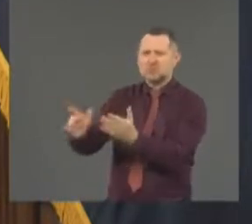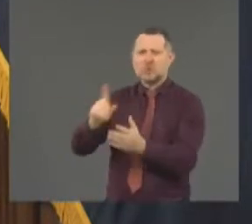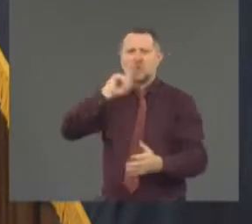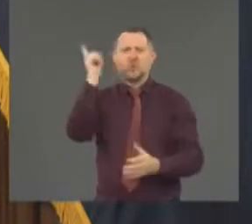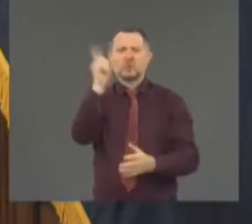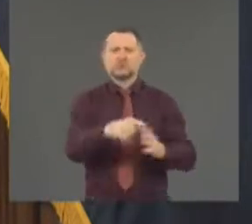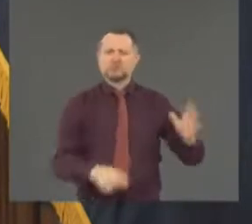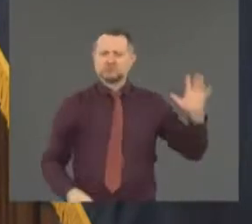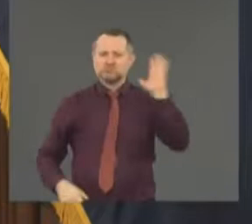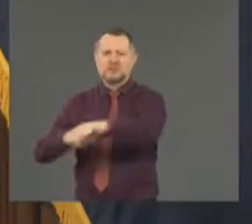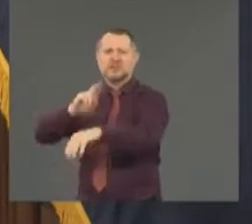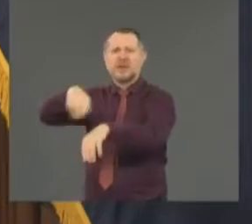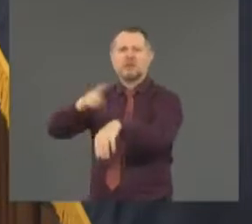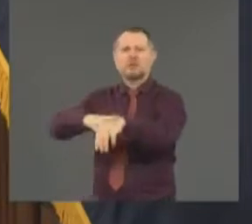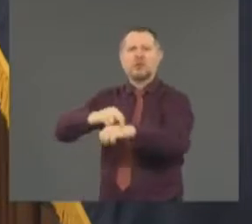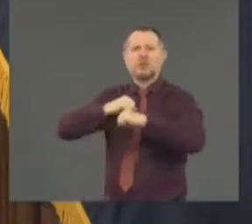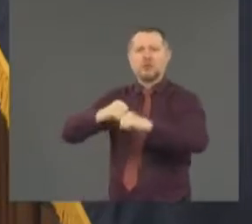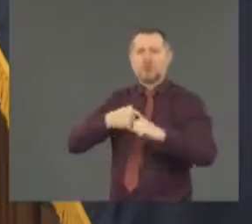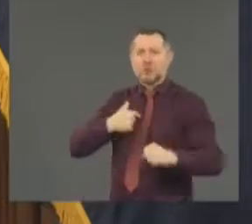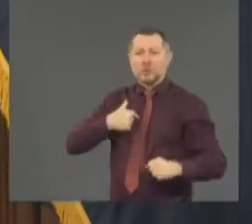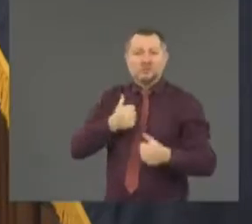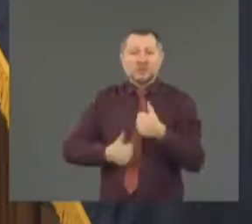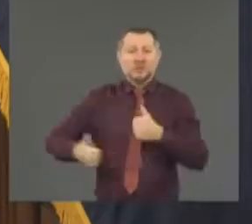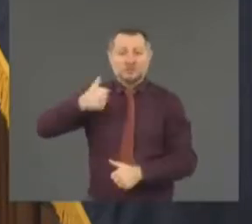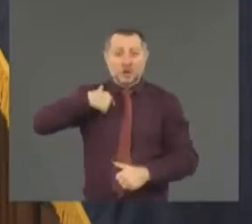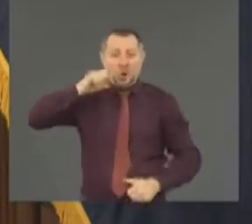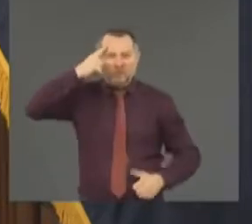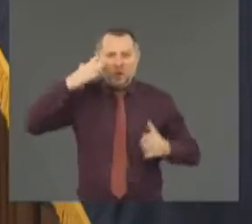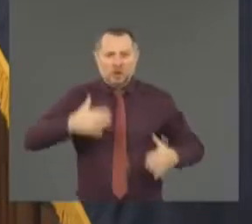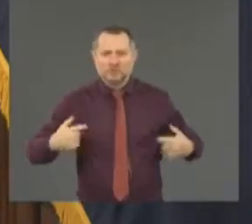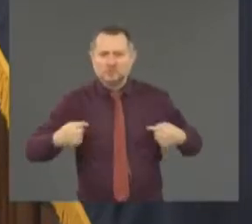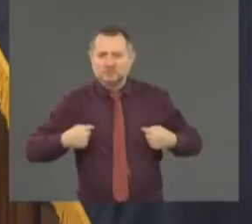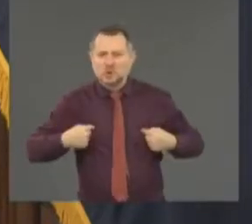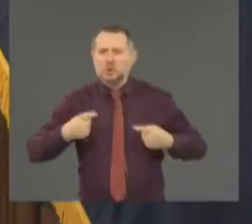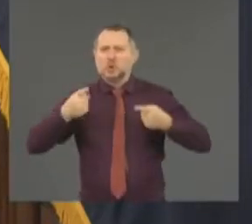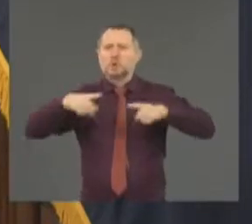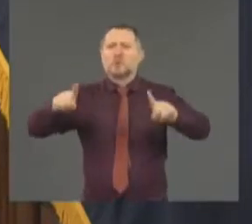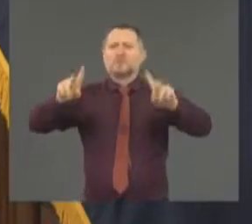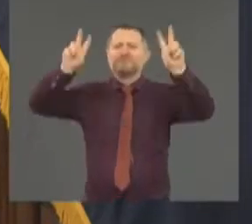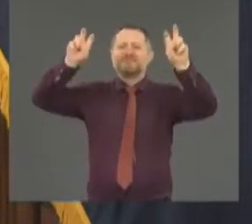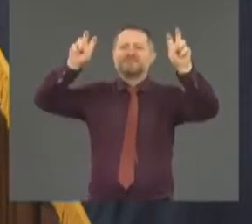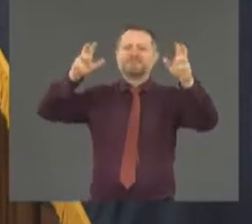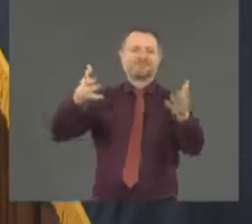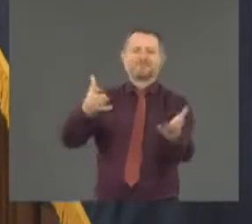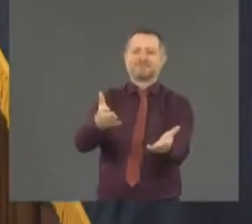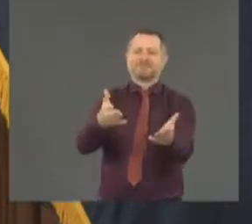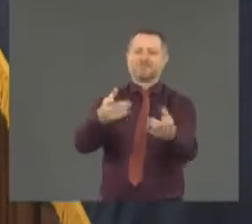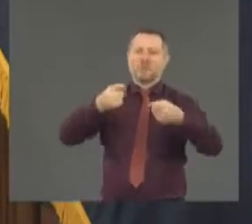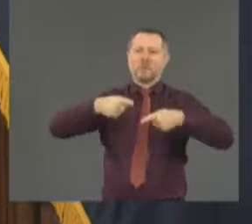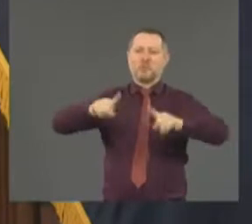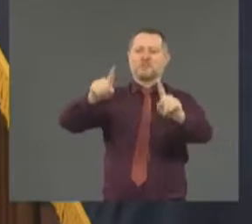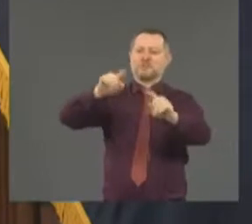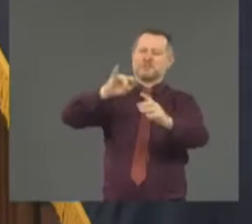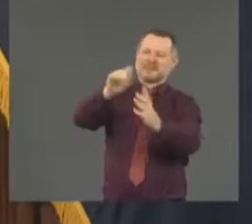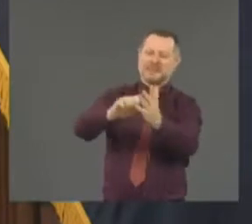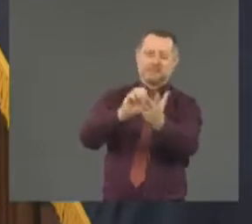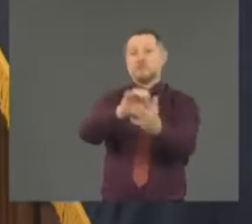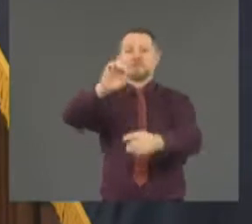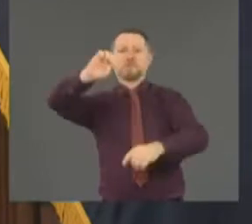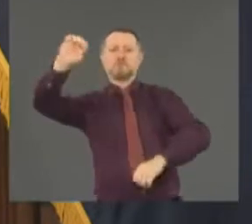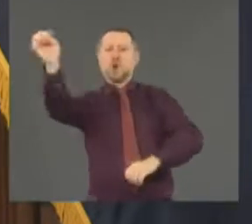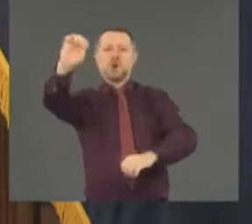as the governor in a state of emergency and basically